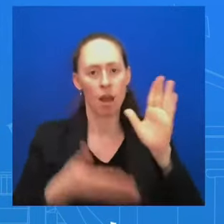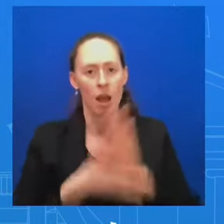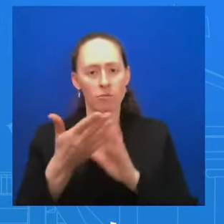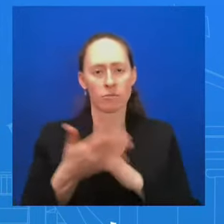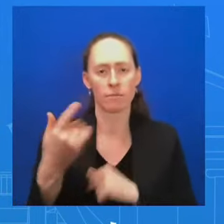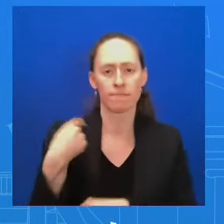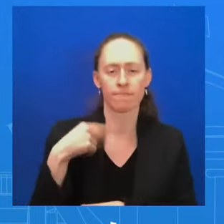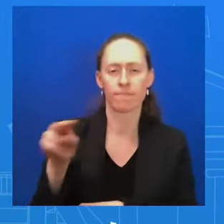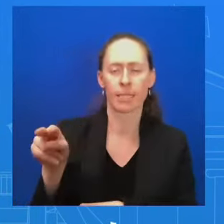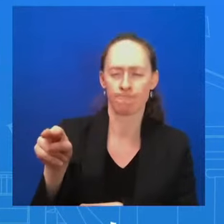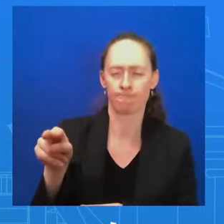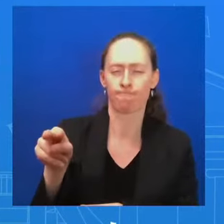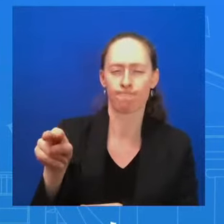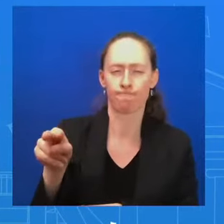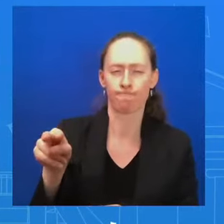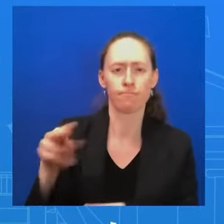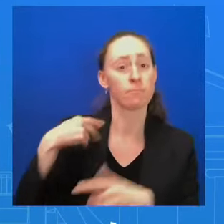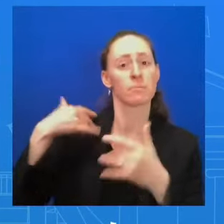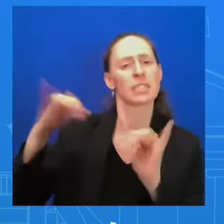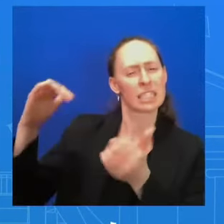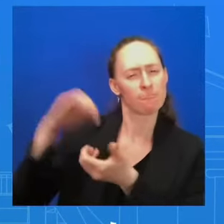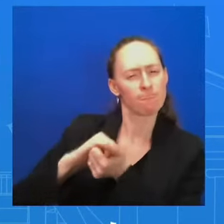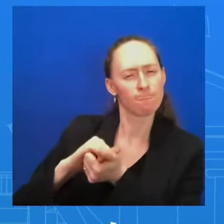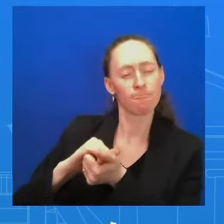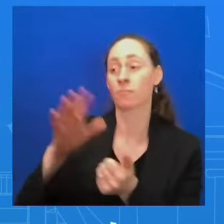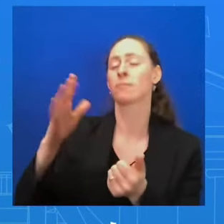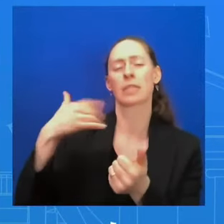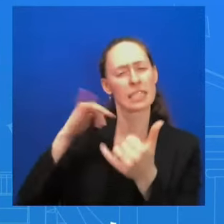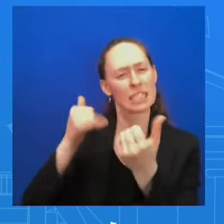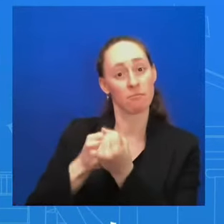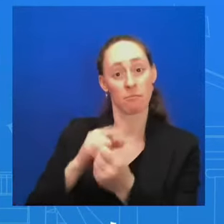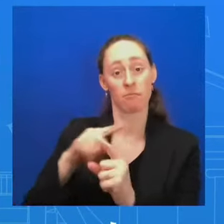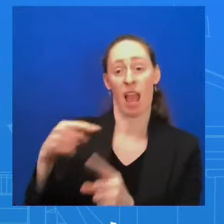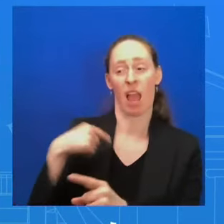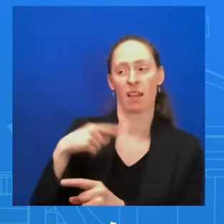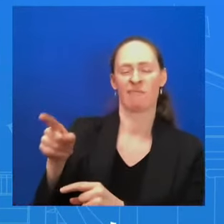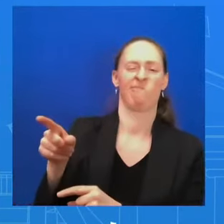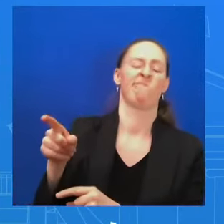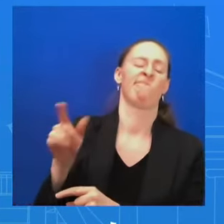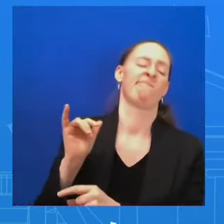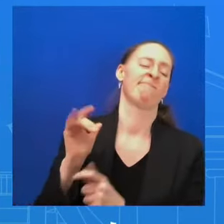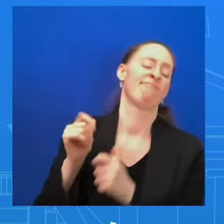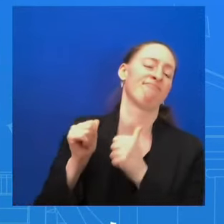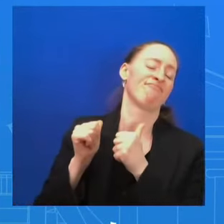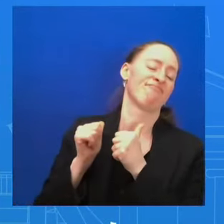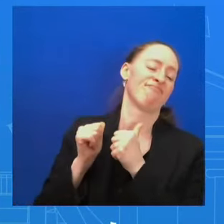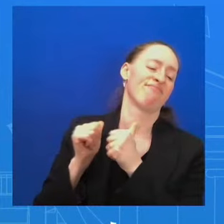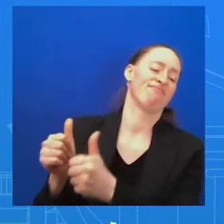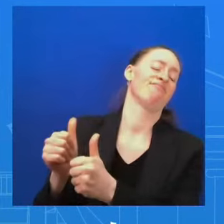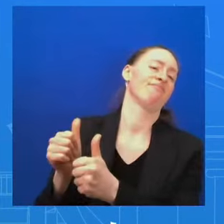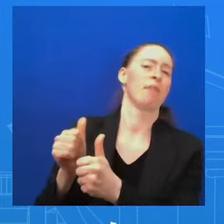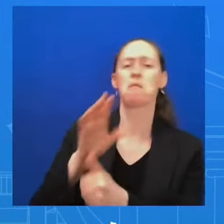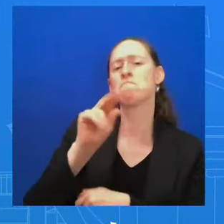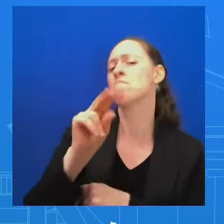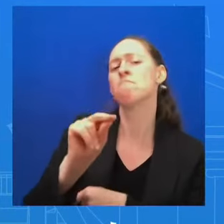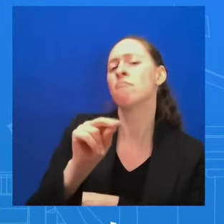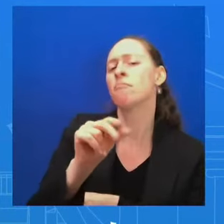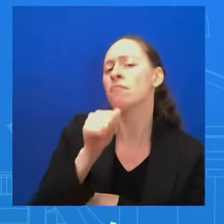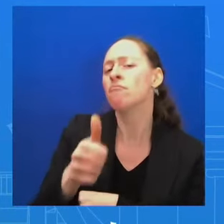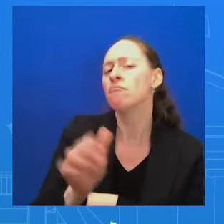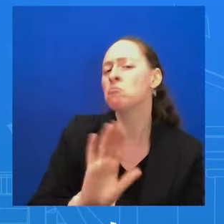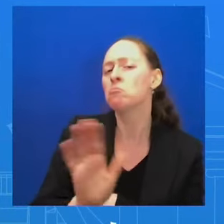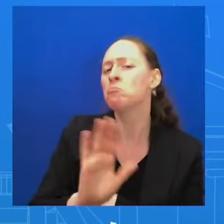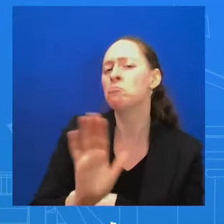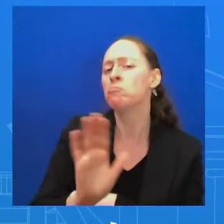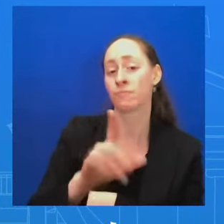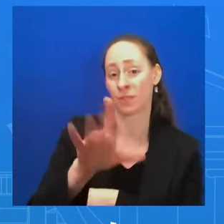about changing our support to Israel or the security of the Israeli state. And I just have to take issue with the premise of the question. Okay, just the last one